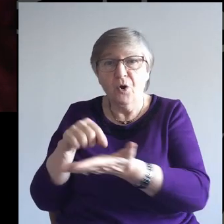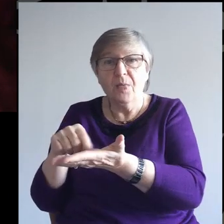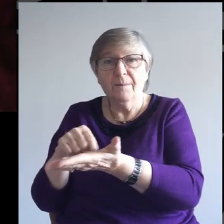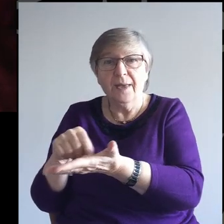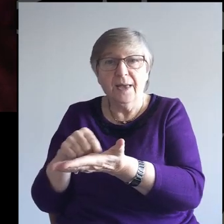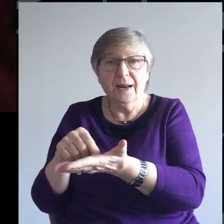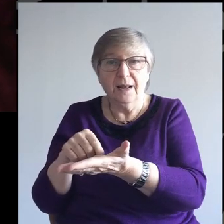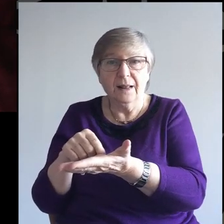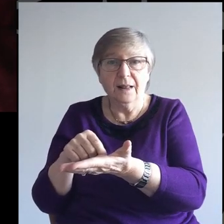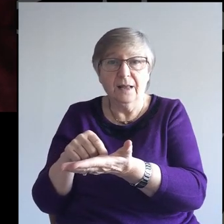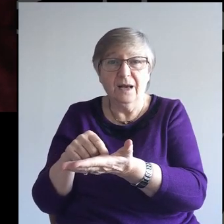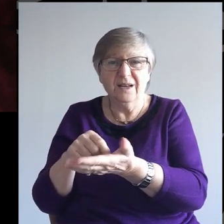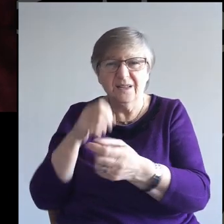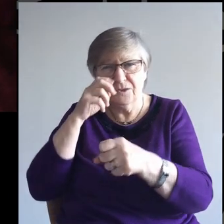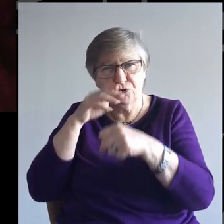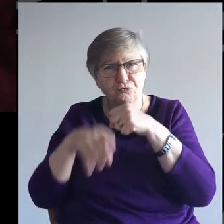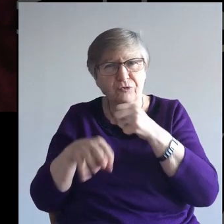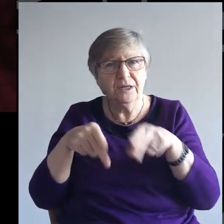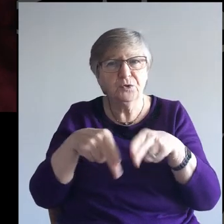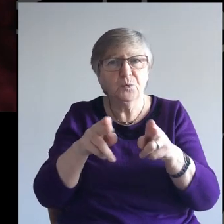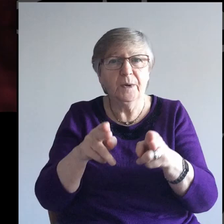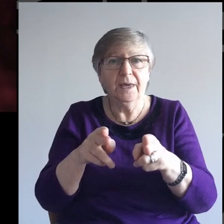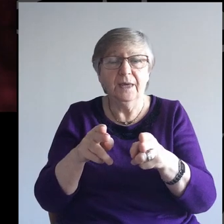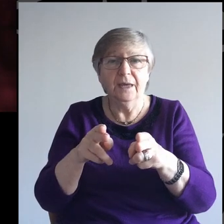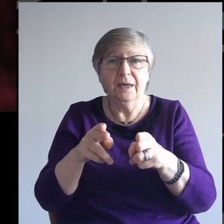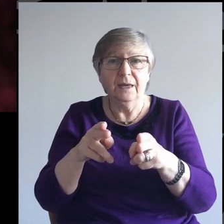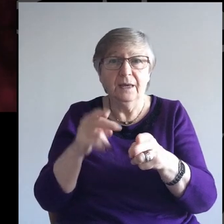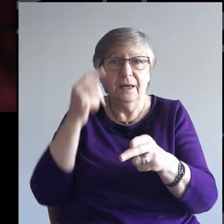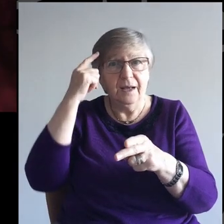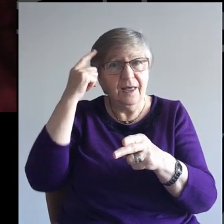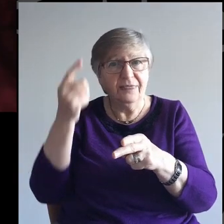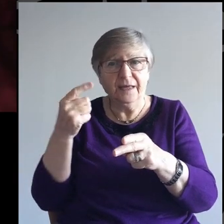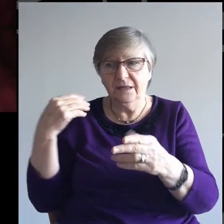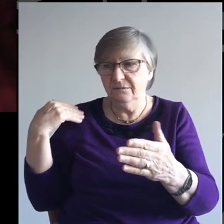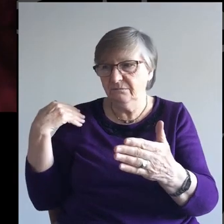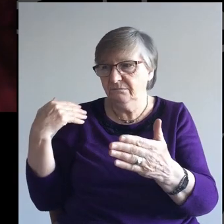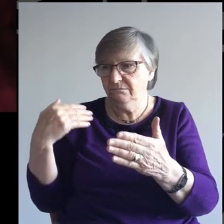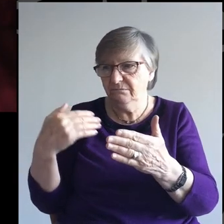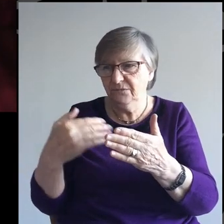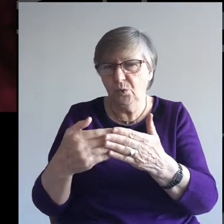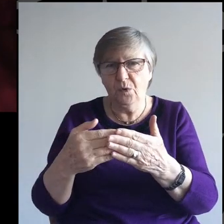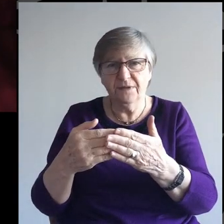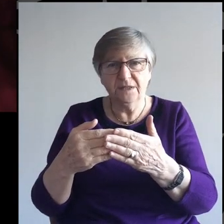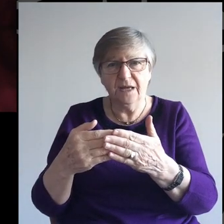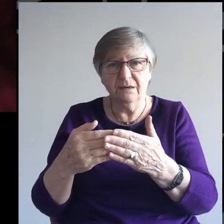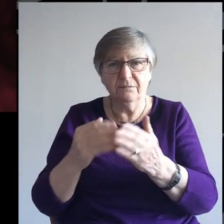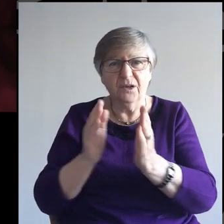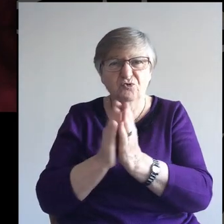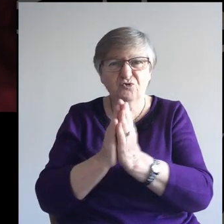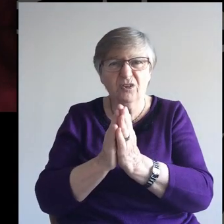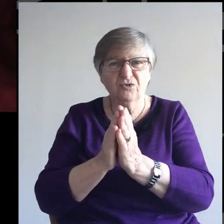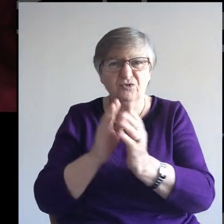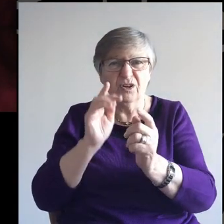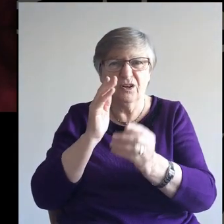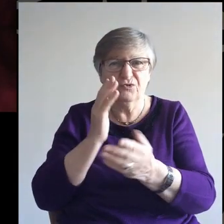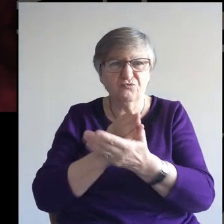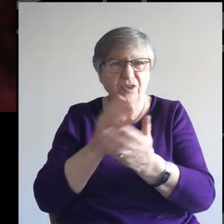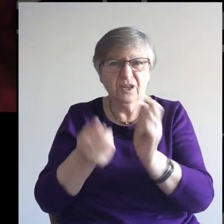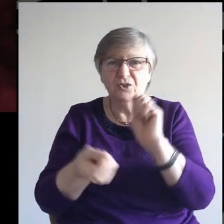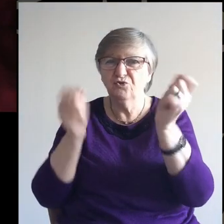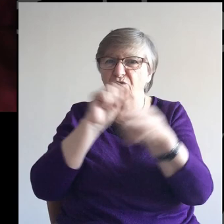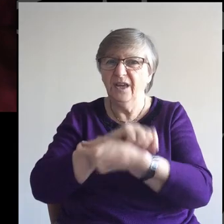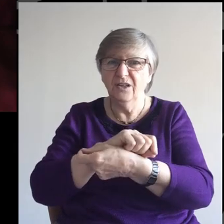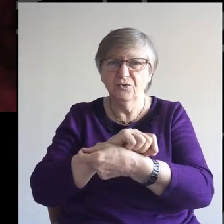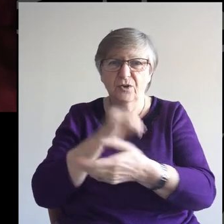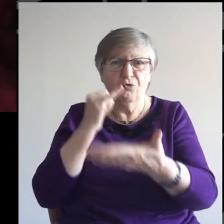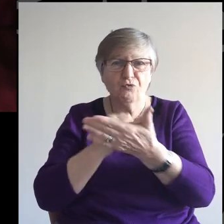And in a bizarre kind of way, I think, over time, the church has turned that upside down, actually. The church has got that